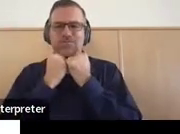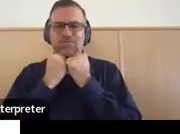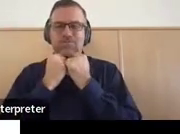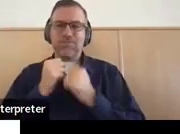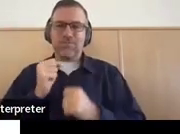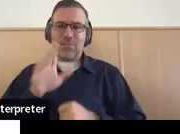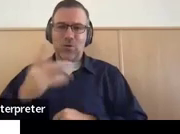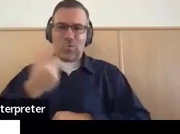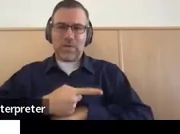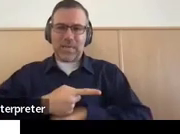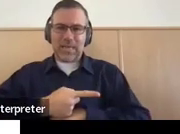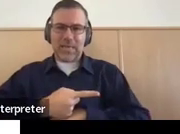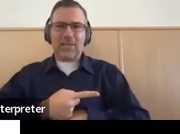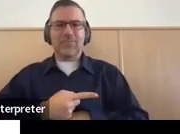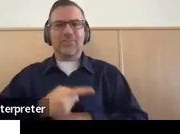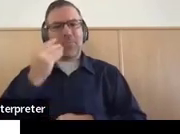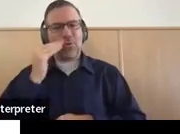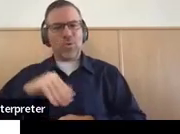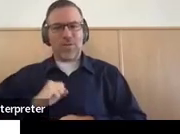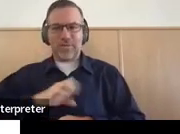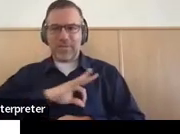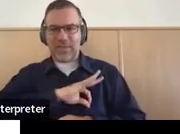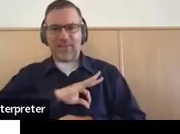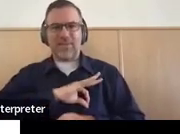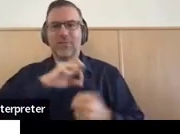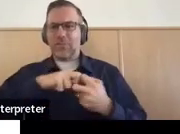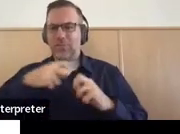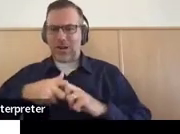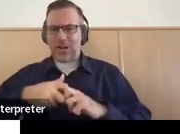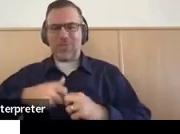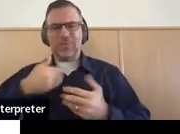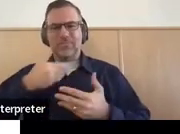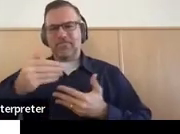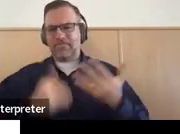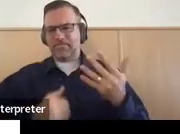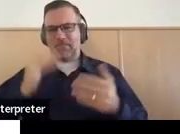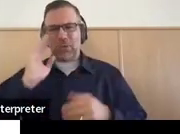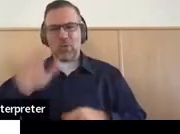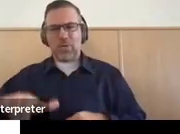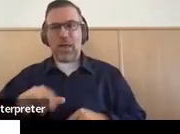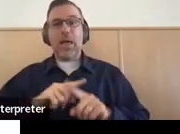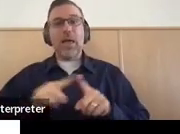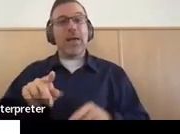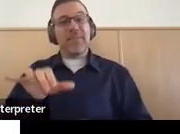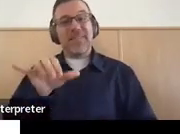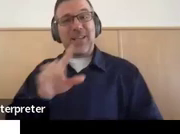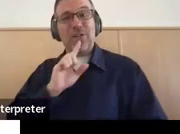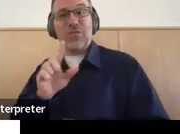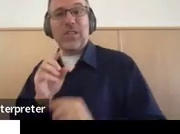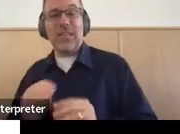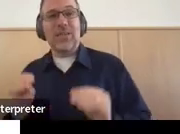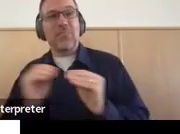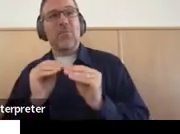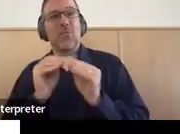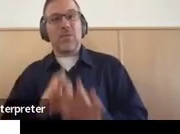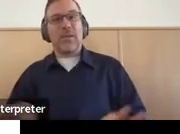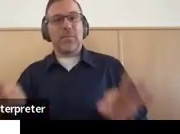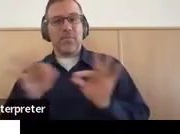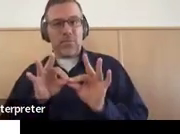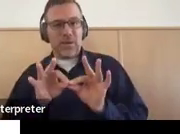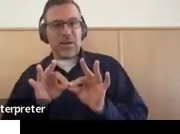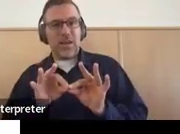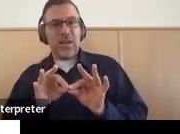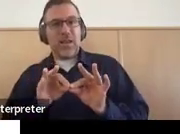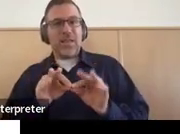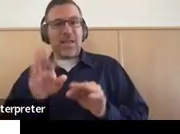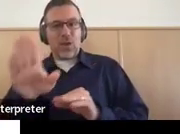day with staffing issues and so on. But that's more reason to make the time that you spend doing this work